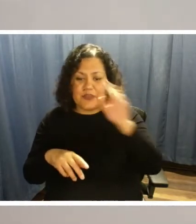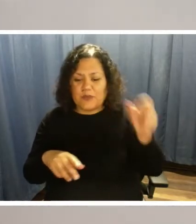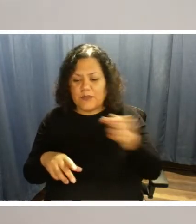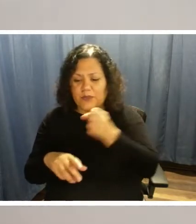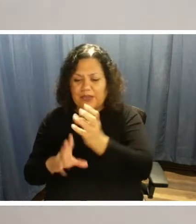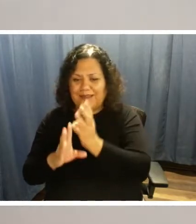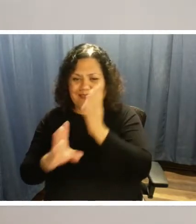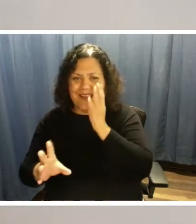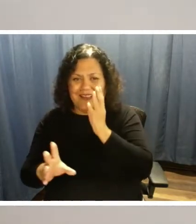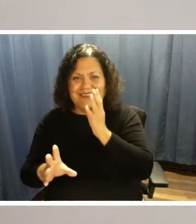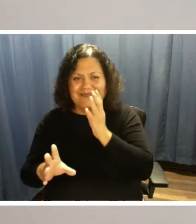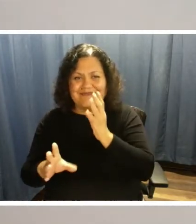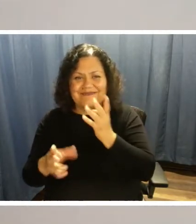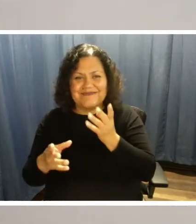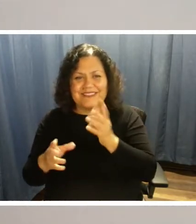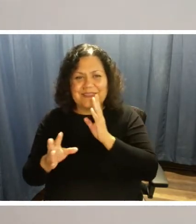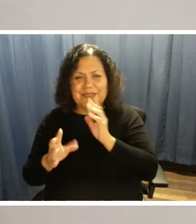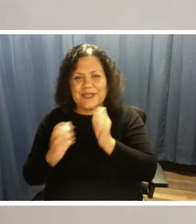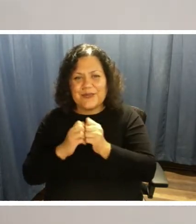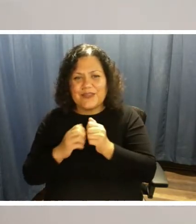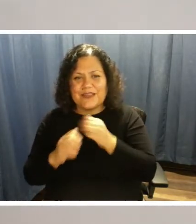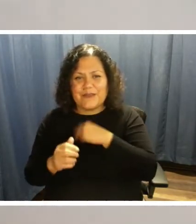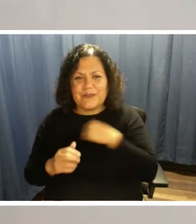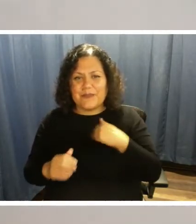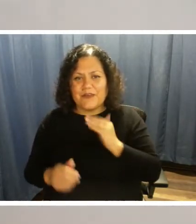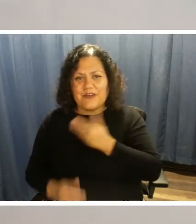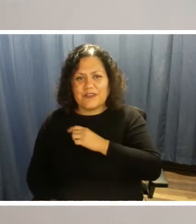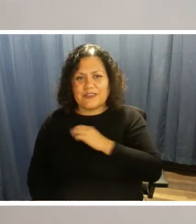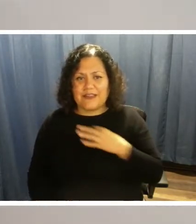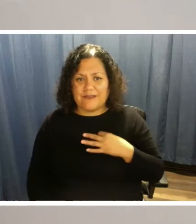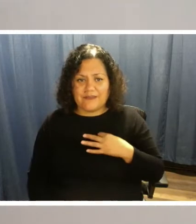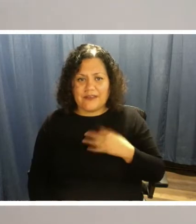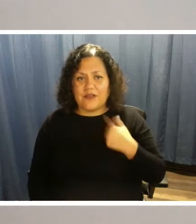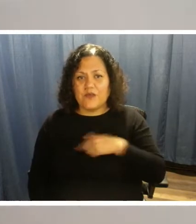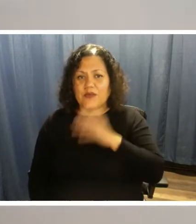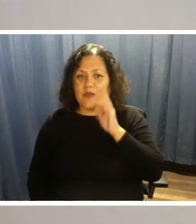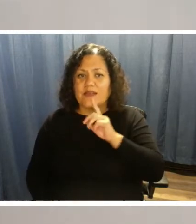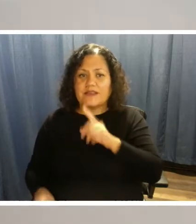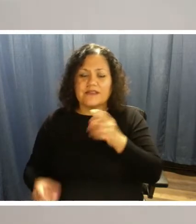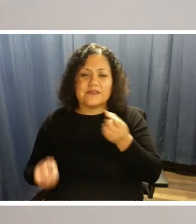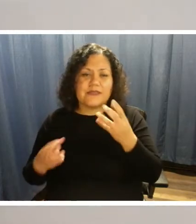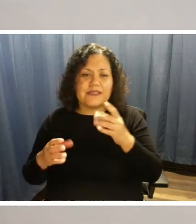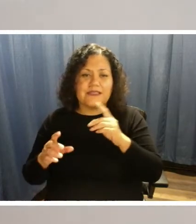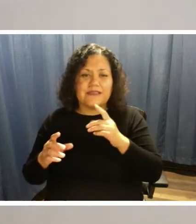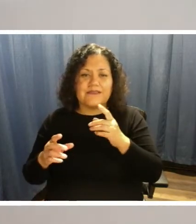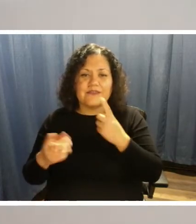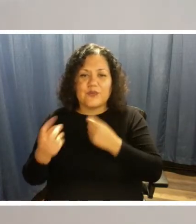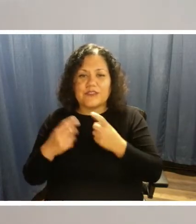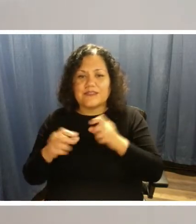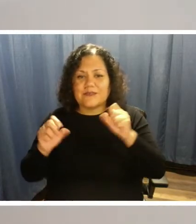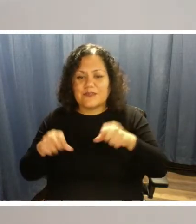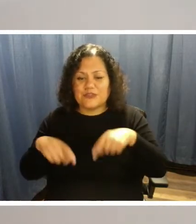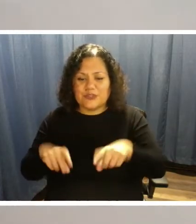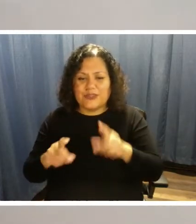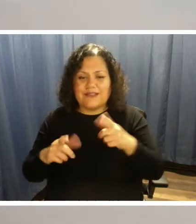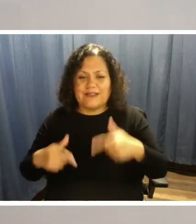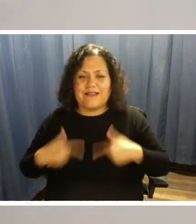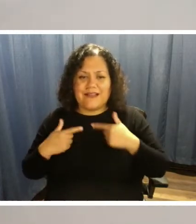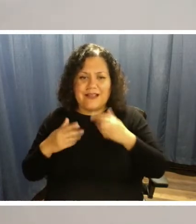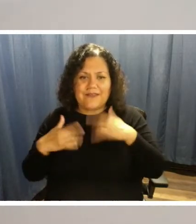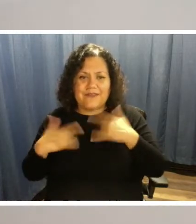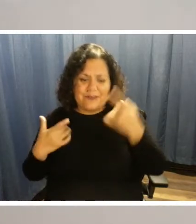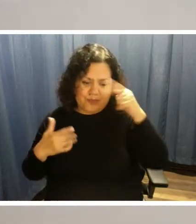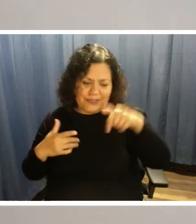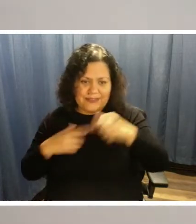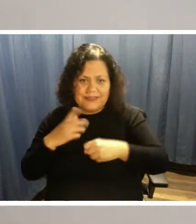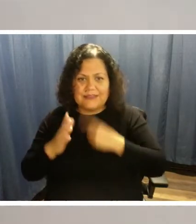in line to speak with a member of our staff. We will answer as many questions as we can during the live event if you're participating online.